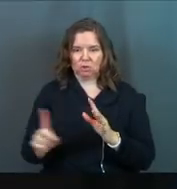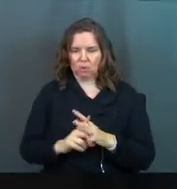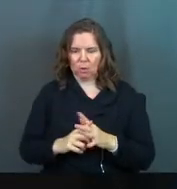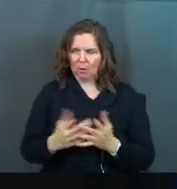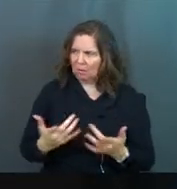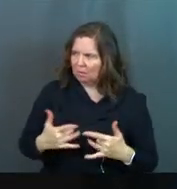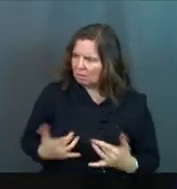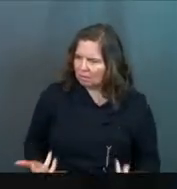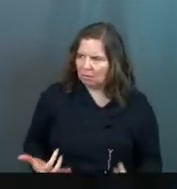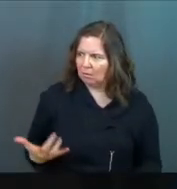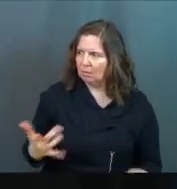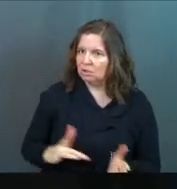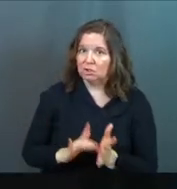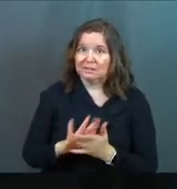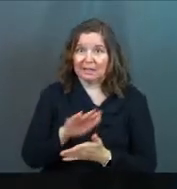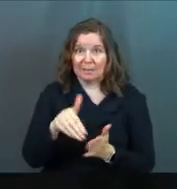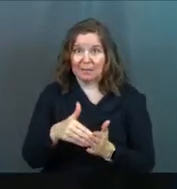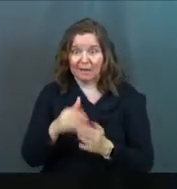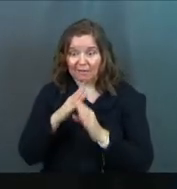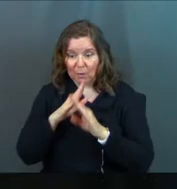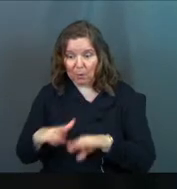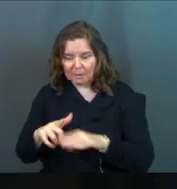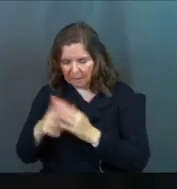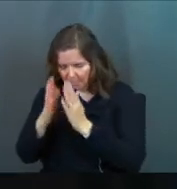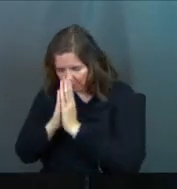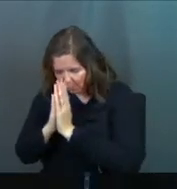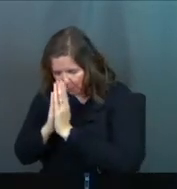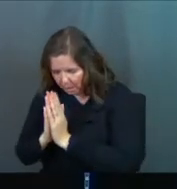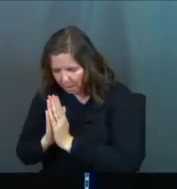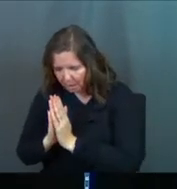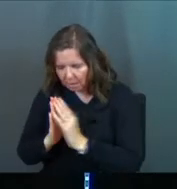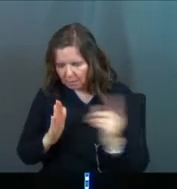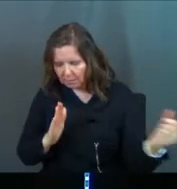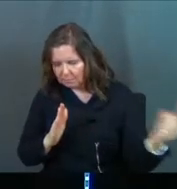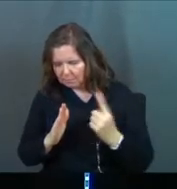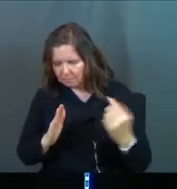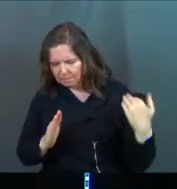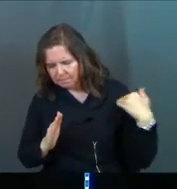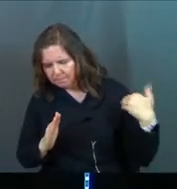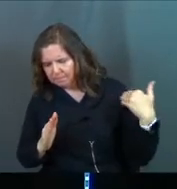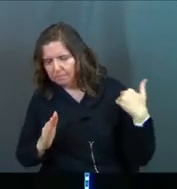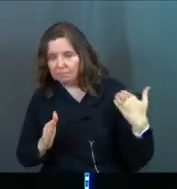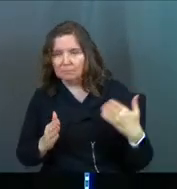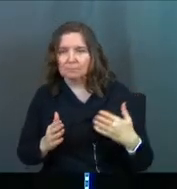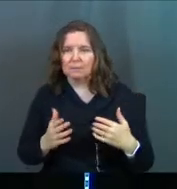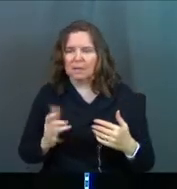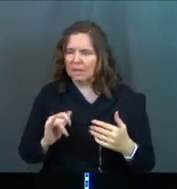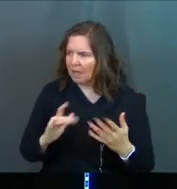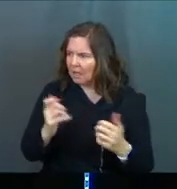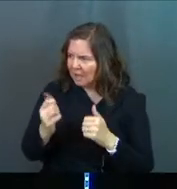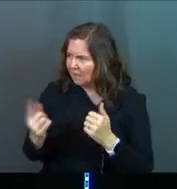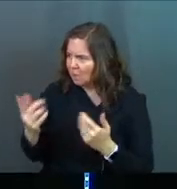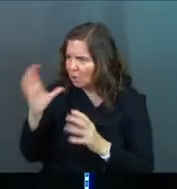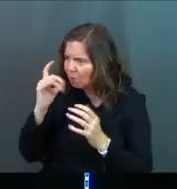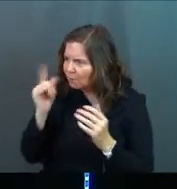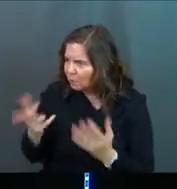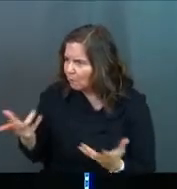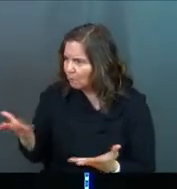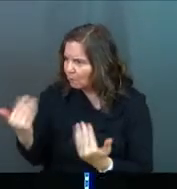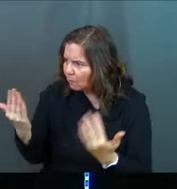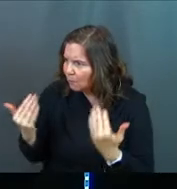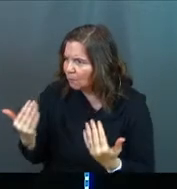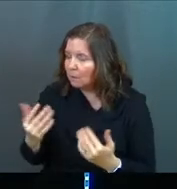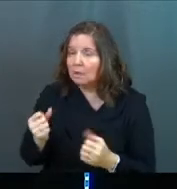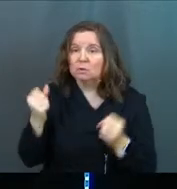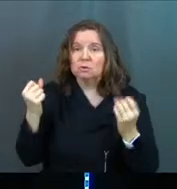door like he's in the middle of Jesus' quiet time, for heaven's sake. He's interrupted him. And he's like, everybody's looking for